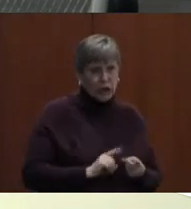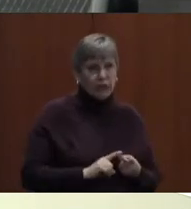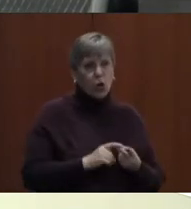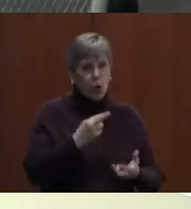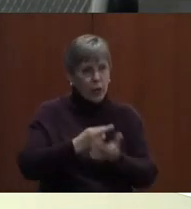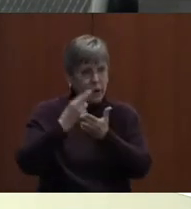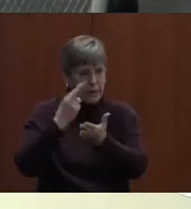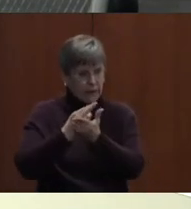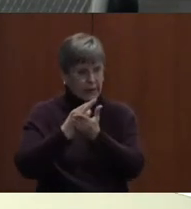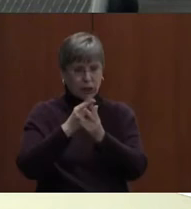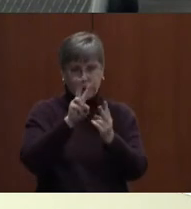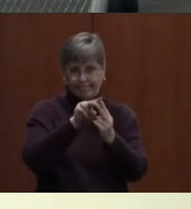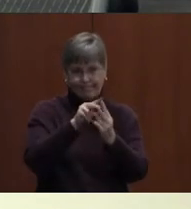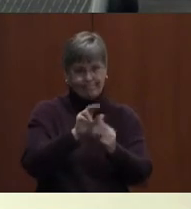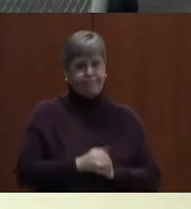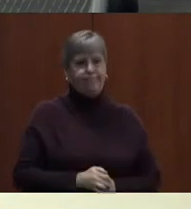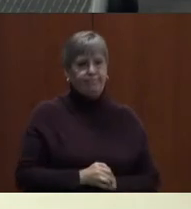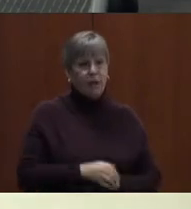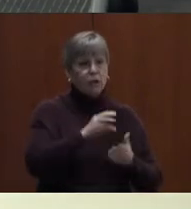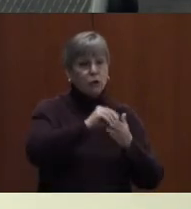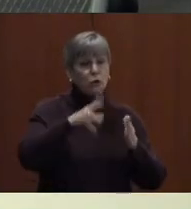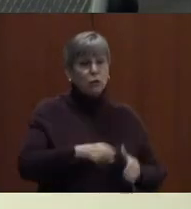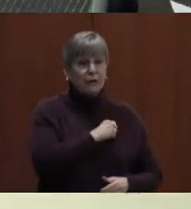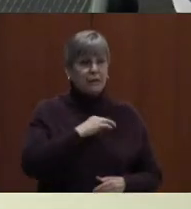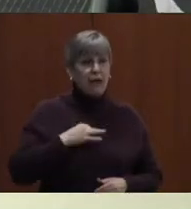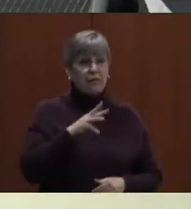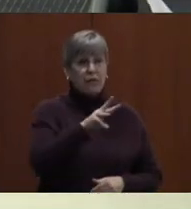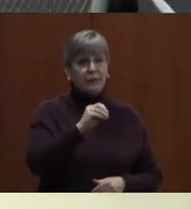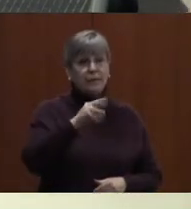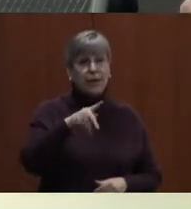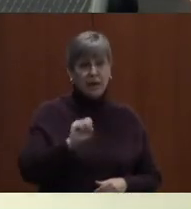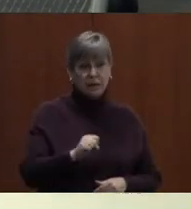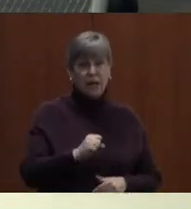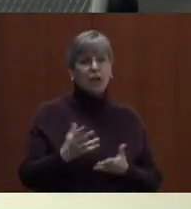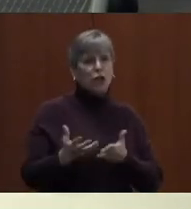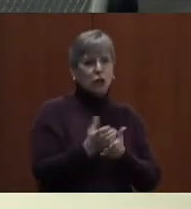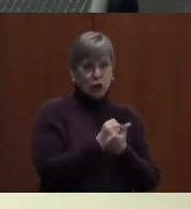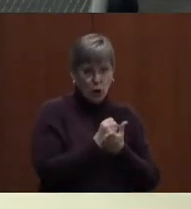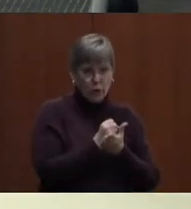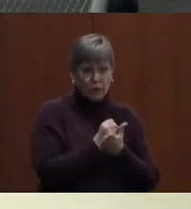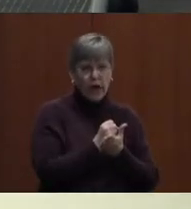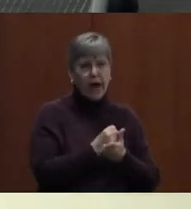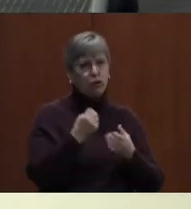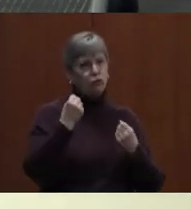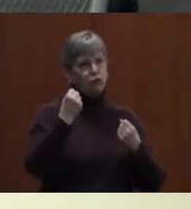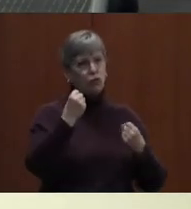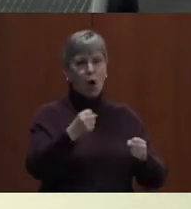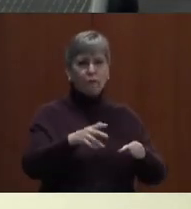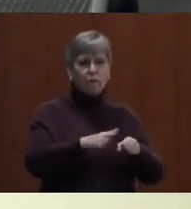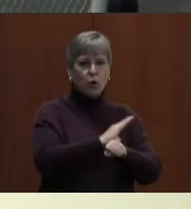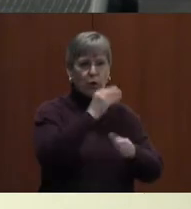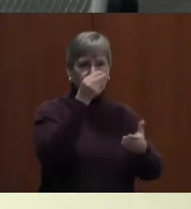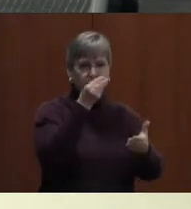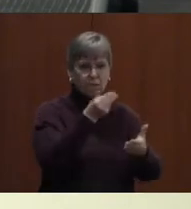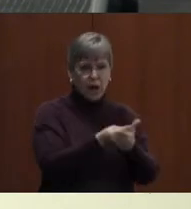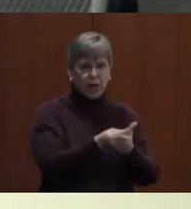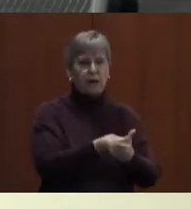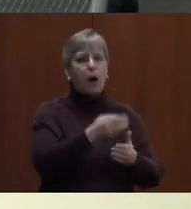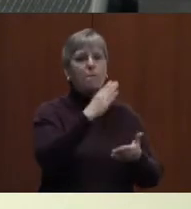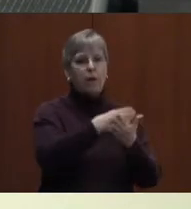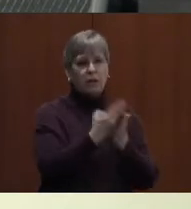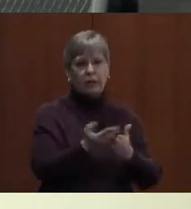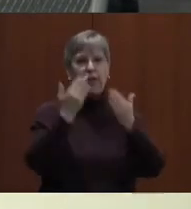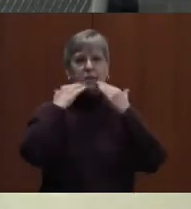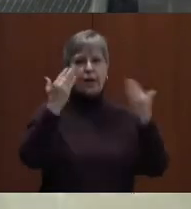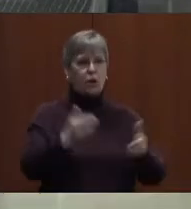rehabilitation. So the students and staff of WCPS deserve a robust, fully funded budget. Thank you.